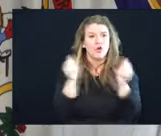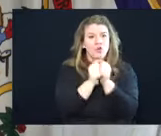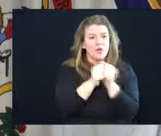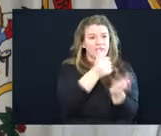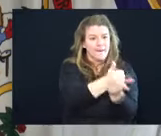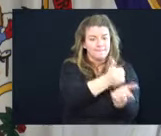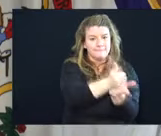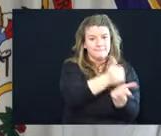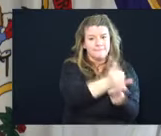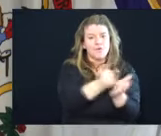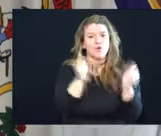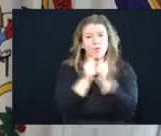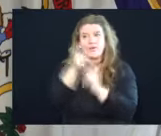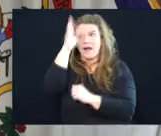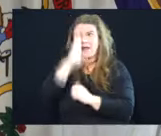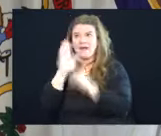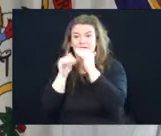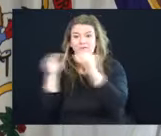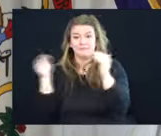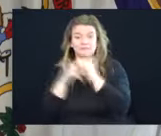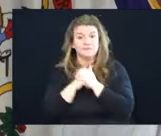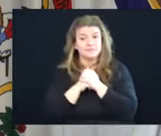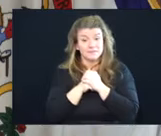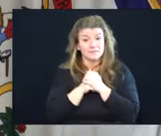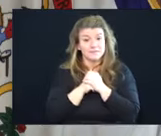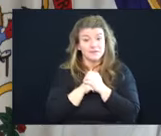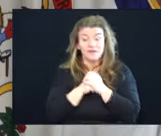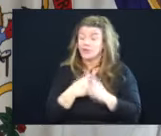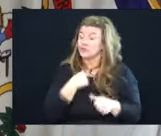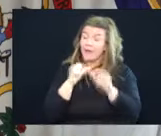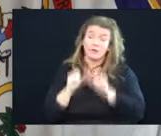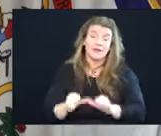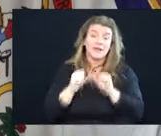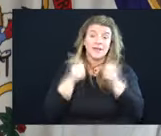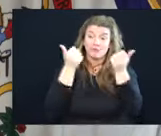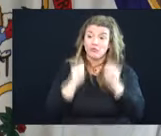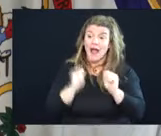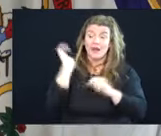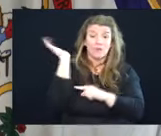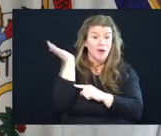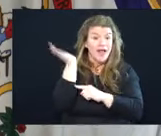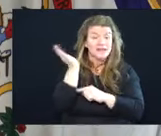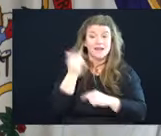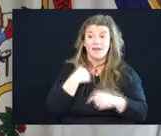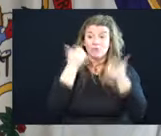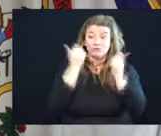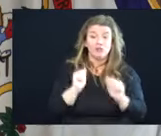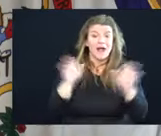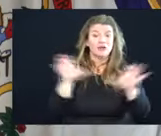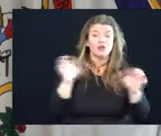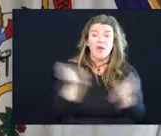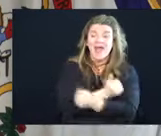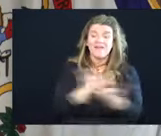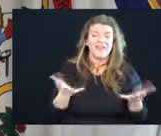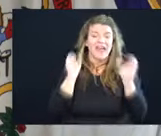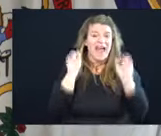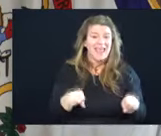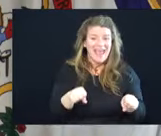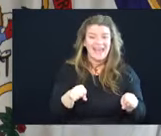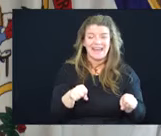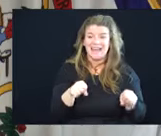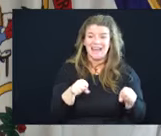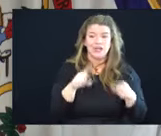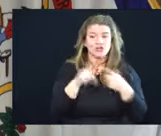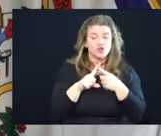first and foremost of God above. So I'm going to keep trying to come to you and I'm going to keep trying to do everything I can in every